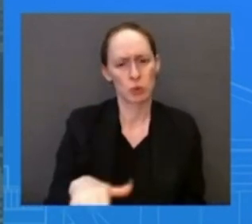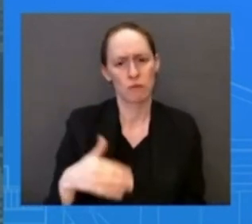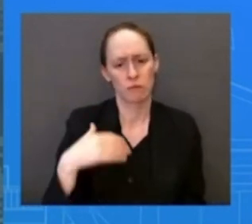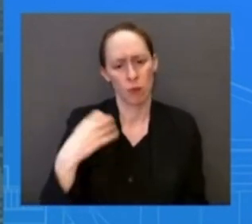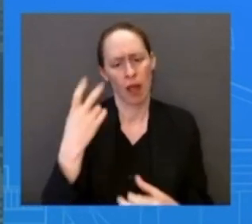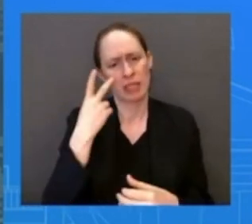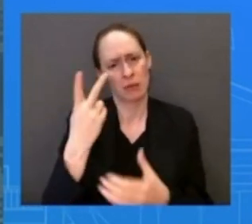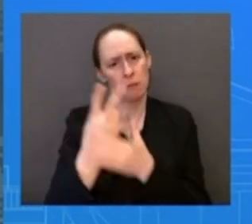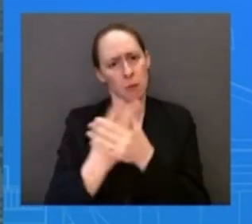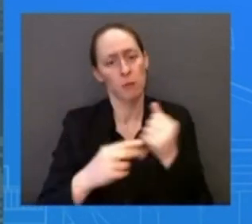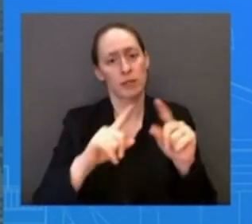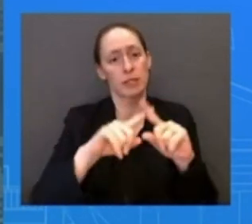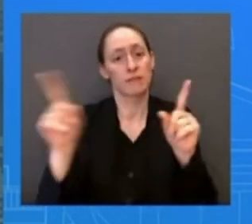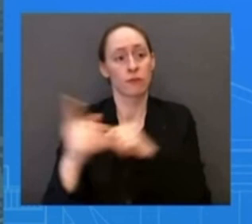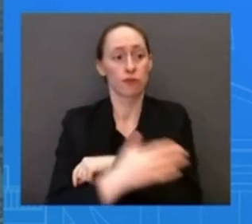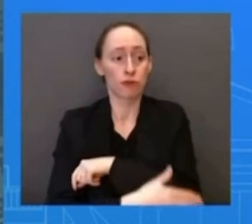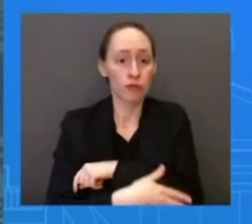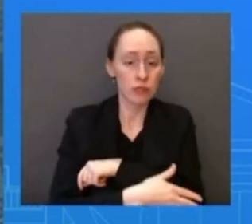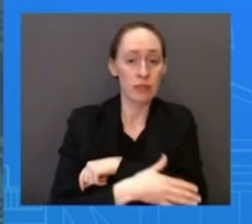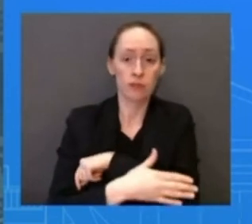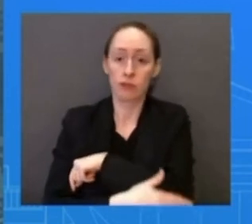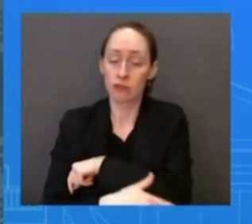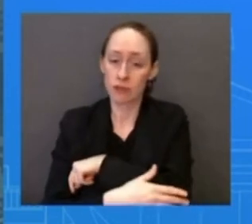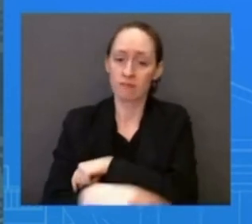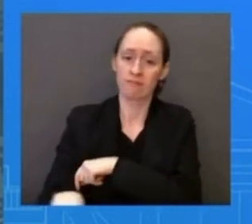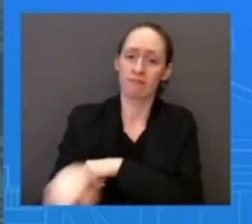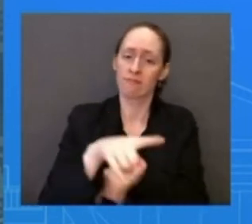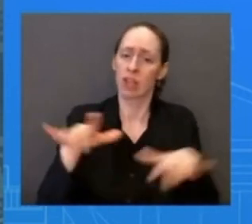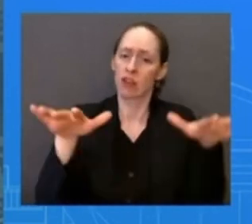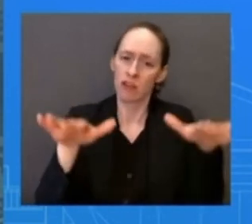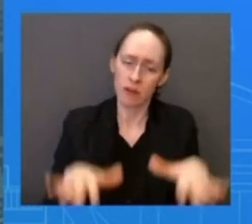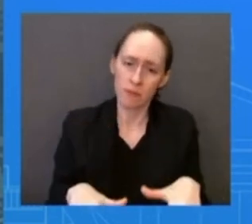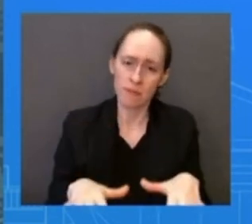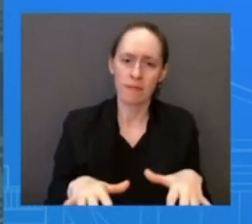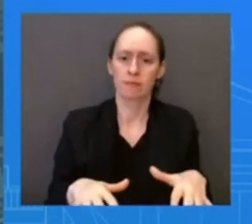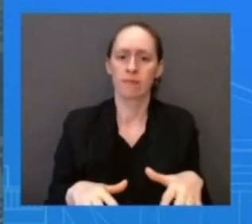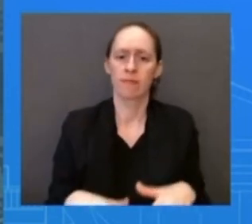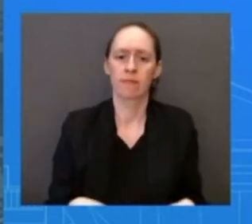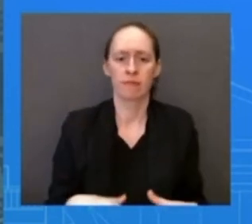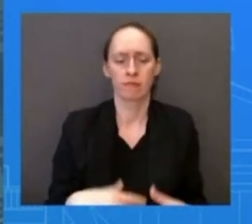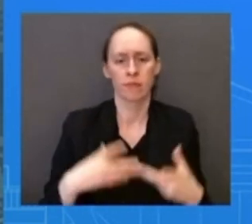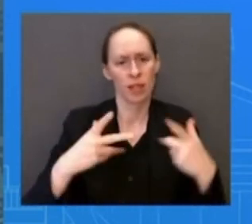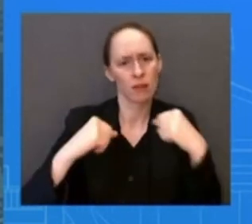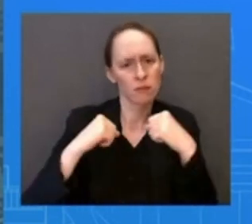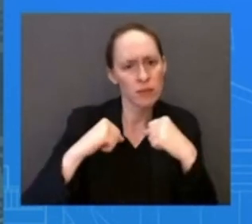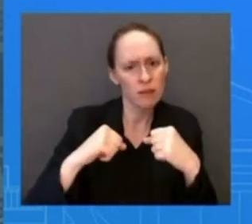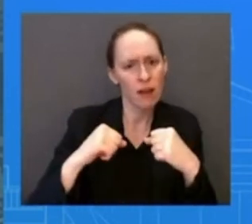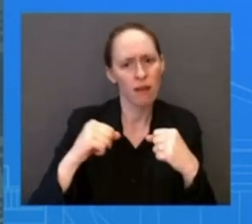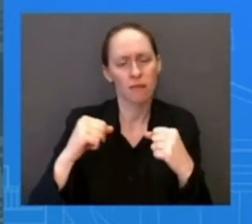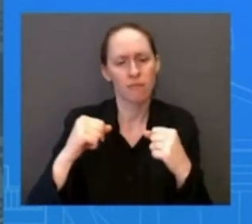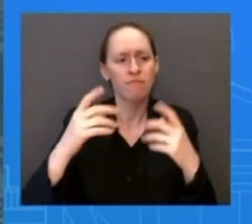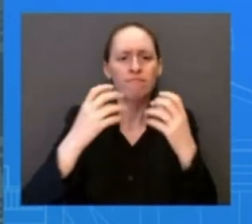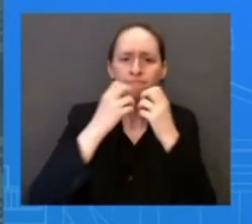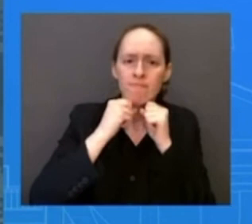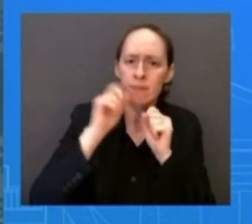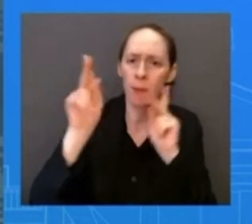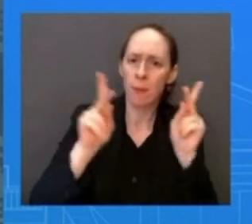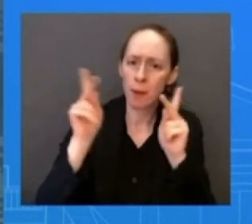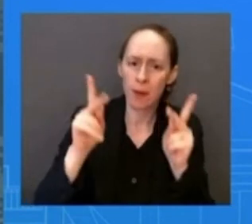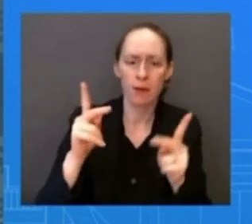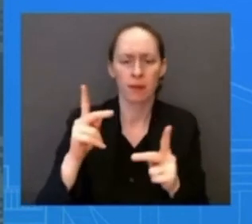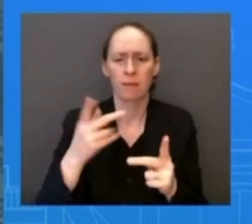of civilian life, and work together to improve the security situation in the West Bank. And that's what we think we need to be doing together.